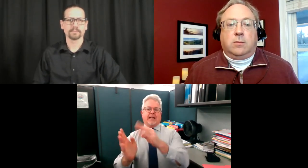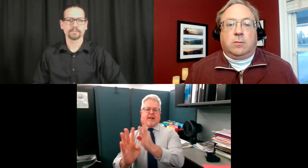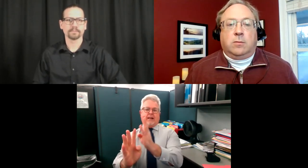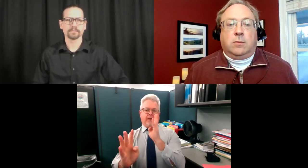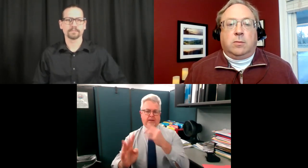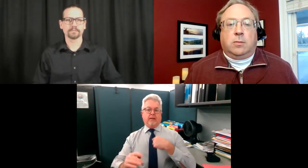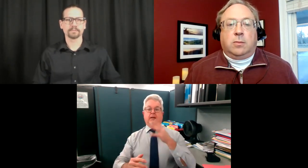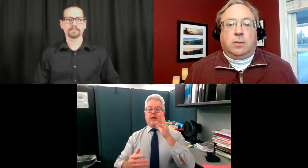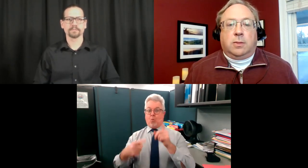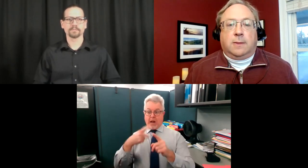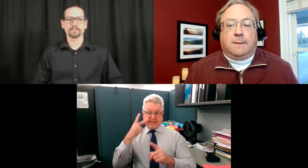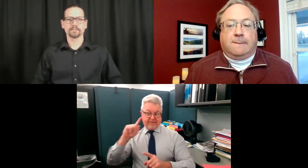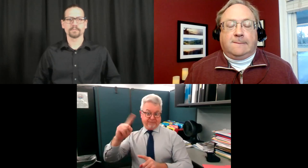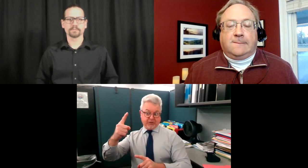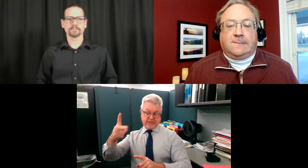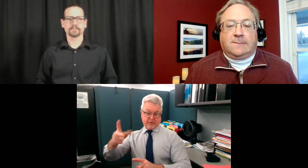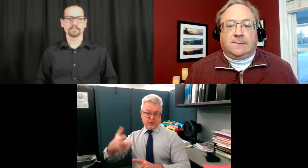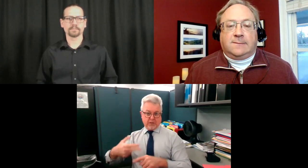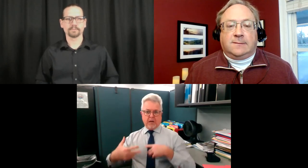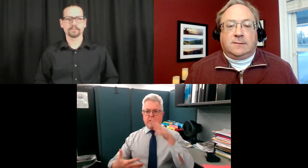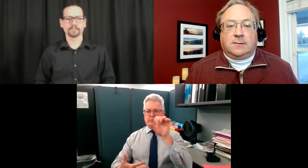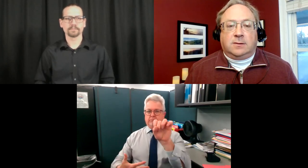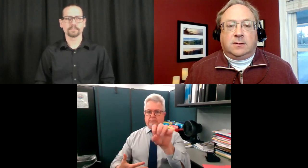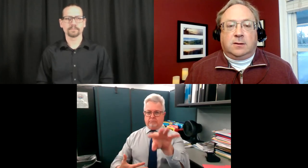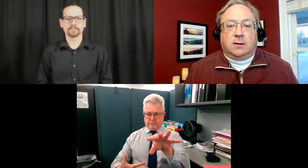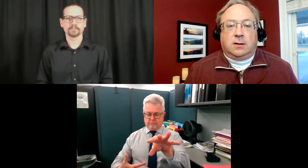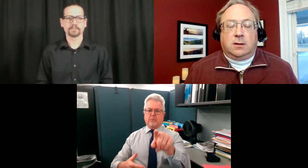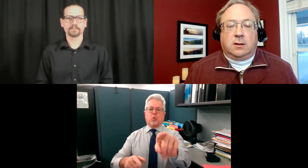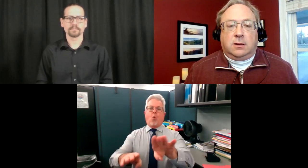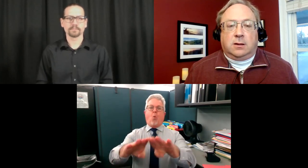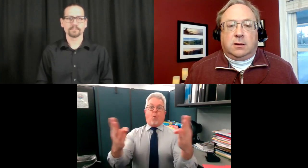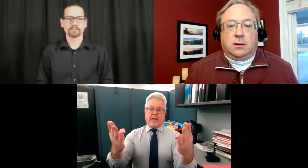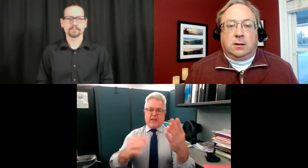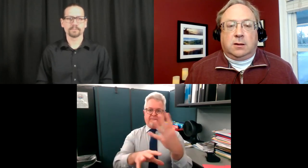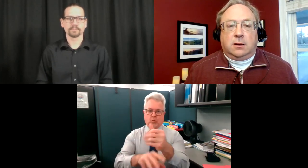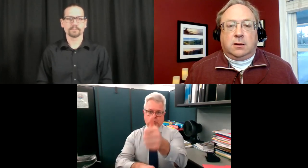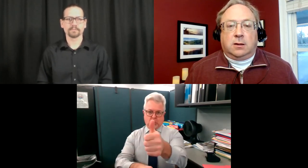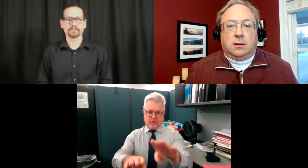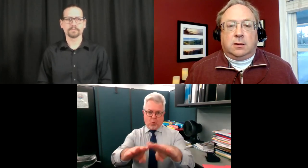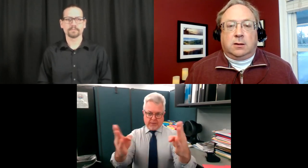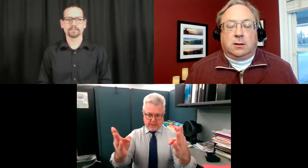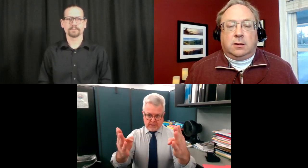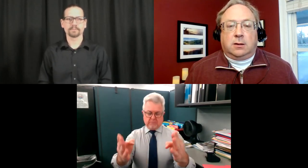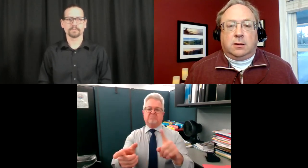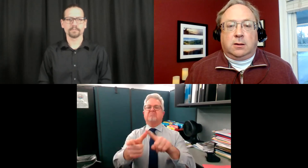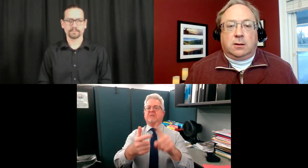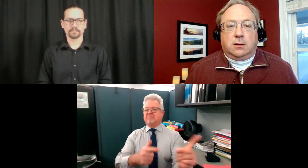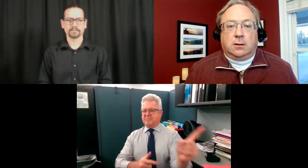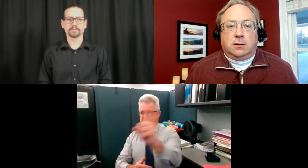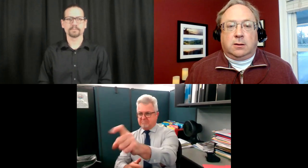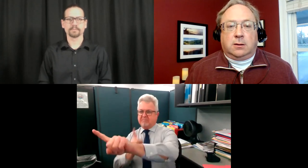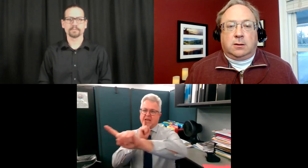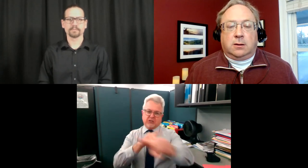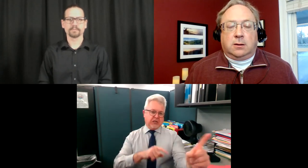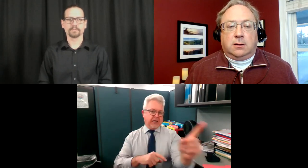yourself. And so this is like a standing queue. And I will take those questions and present them to Dr. McDonald